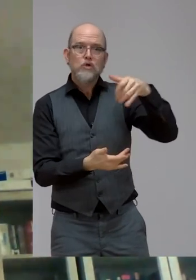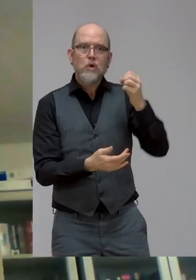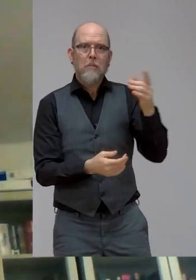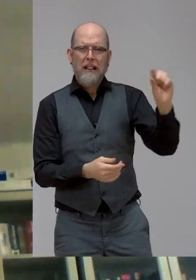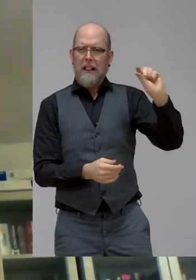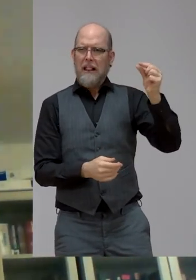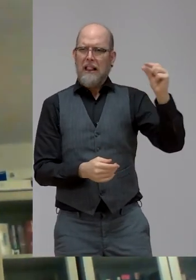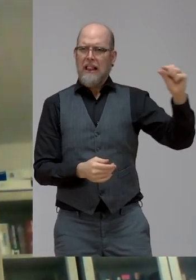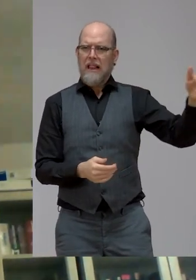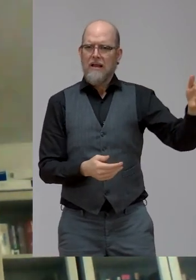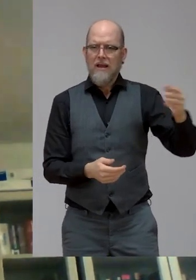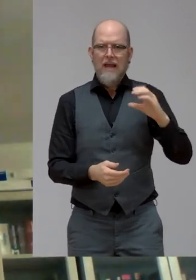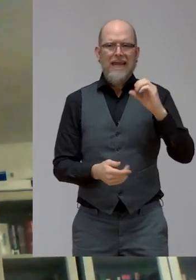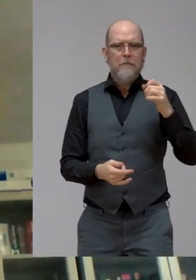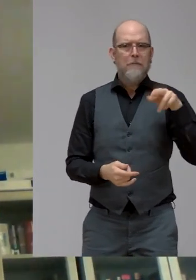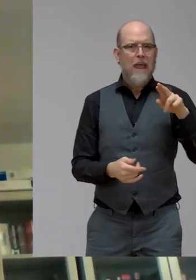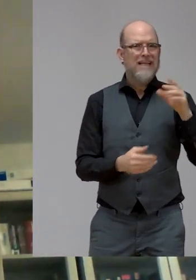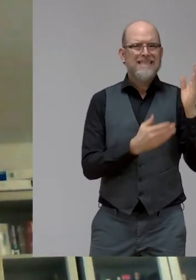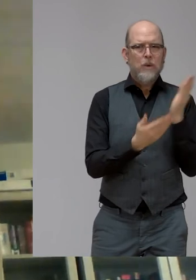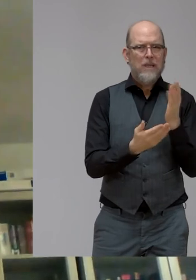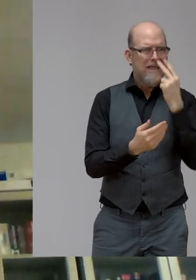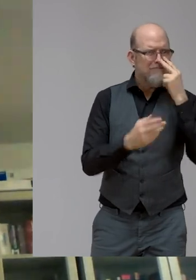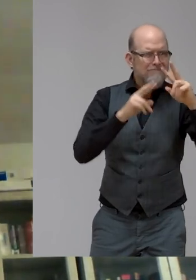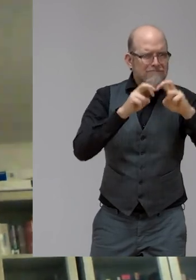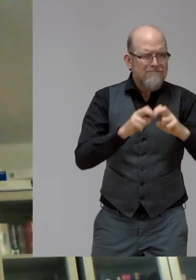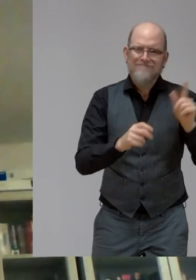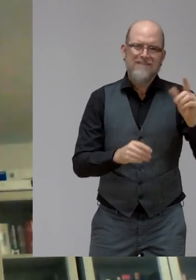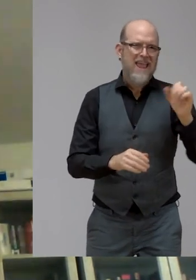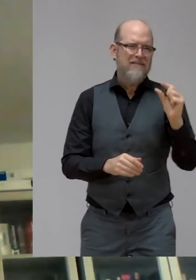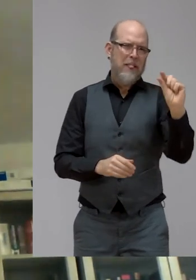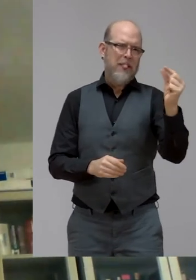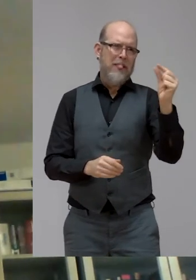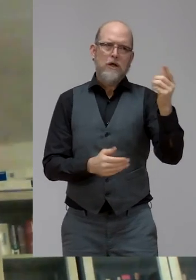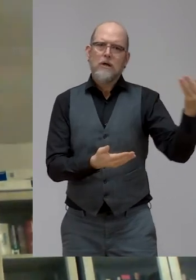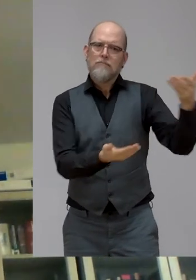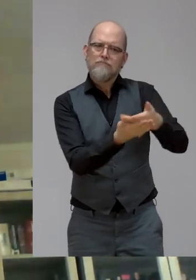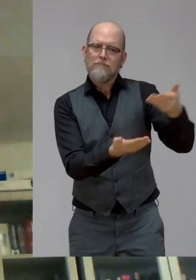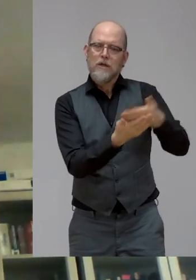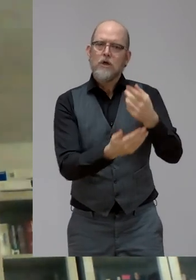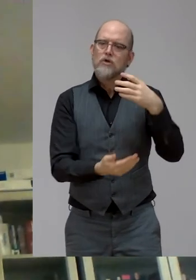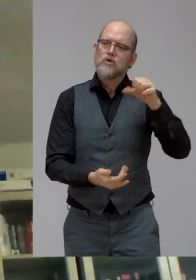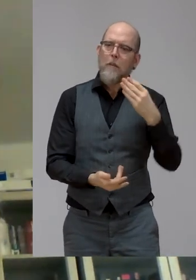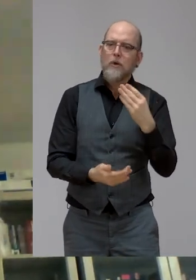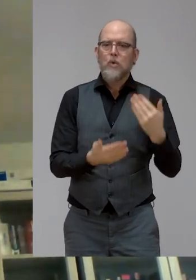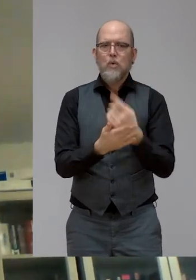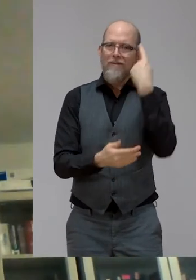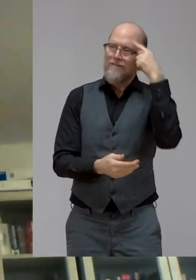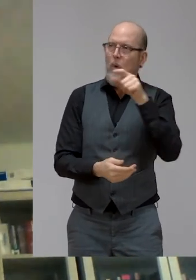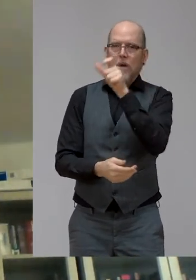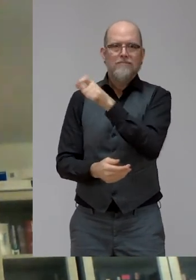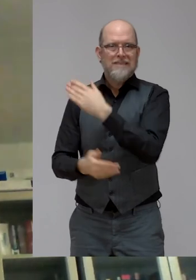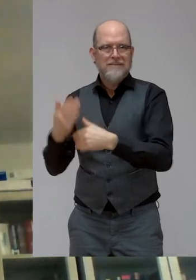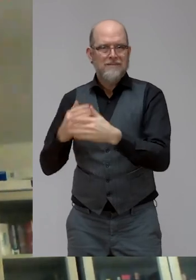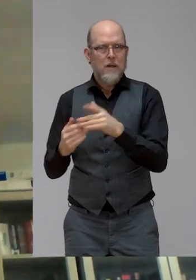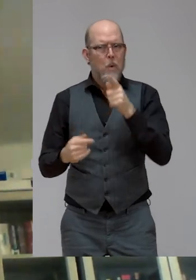levels. And I think if we are successful all together, and I think that's the other big message. It's a partnership approach, the whole project. mean, our